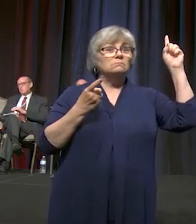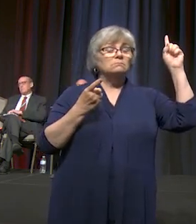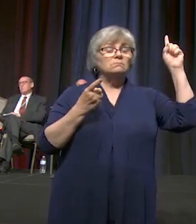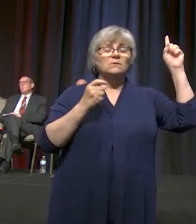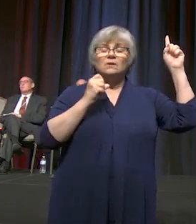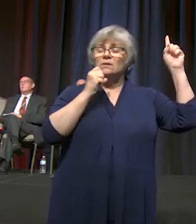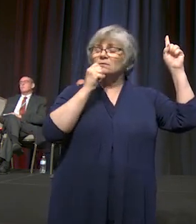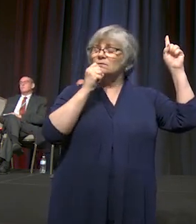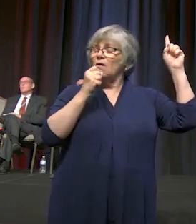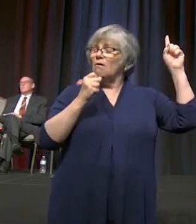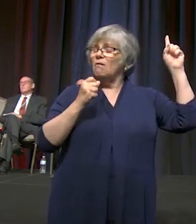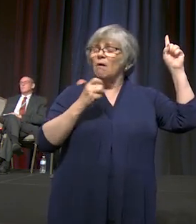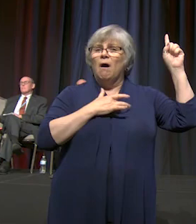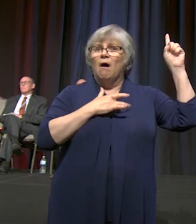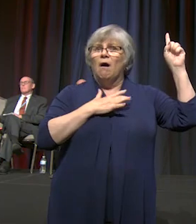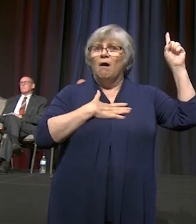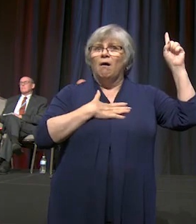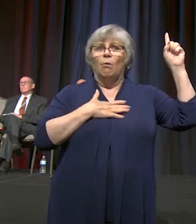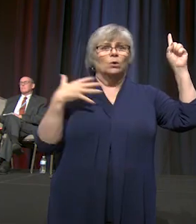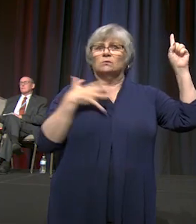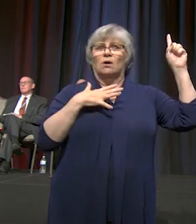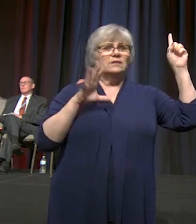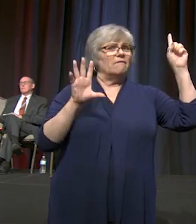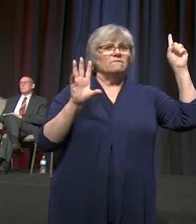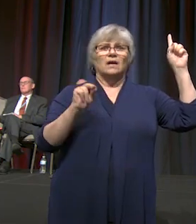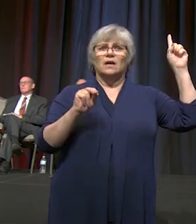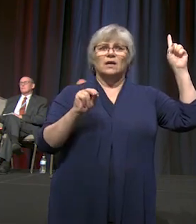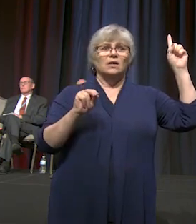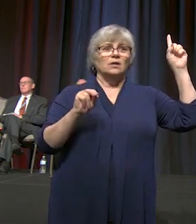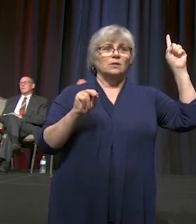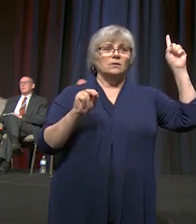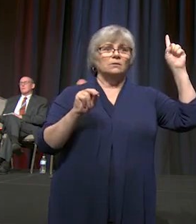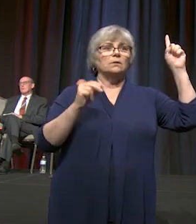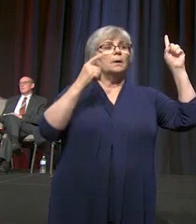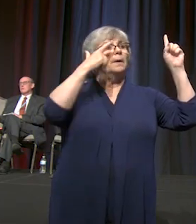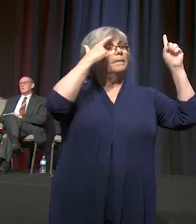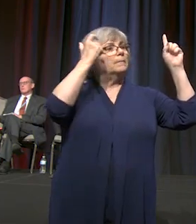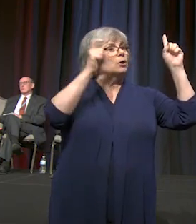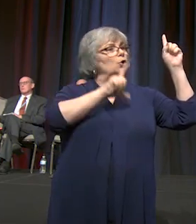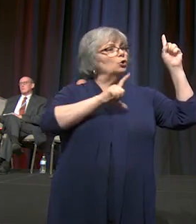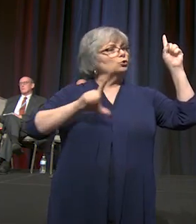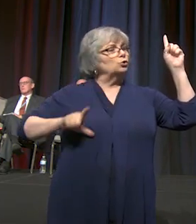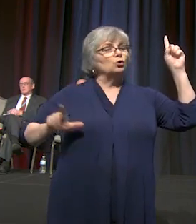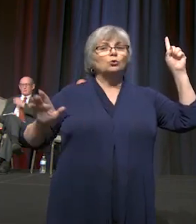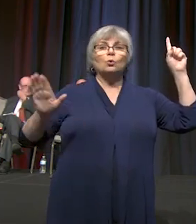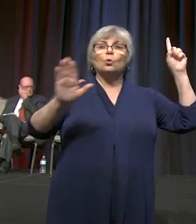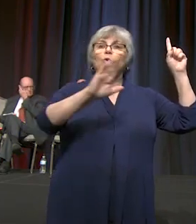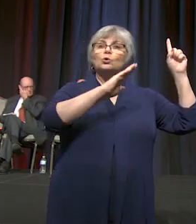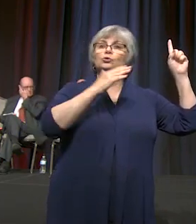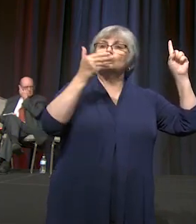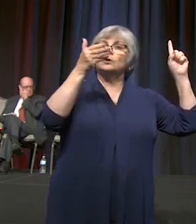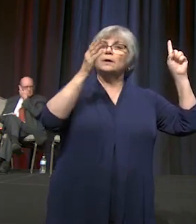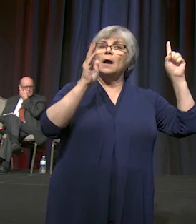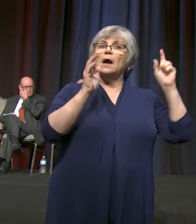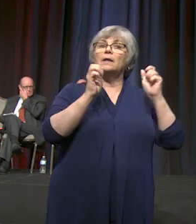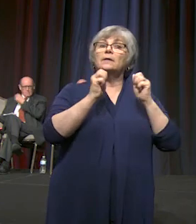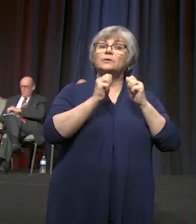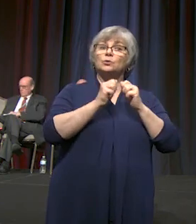Don't be alarmed or terrified because the Lord your God is with you